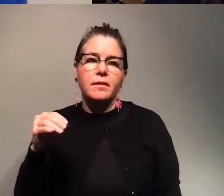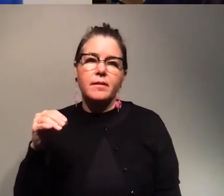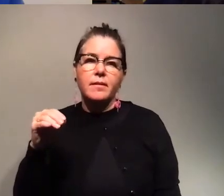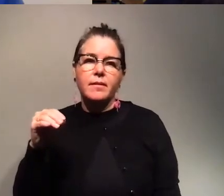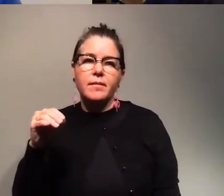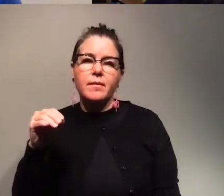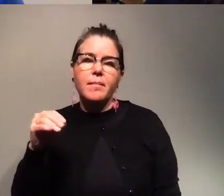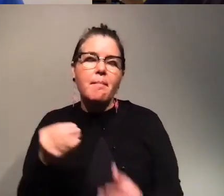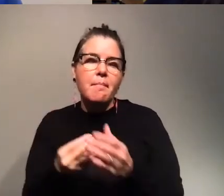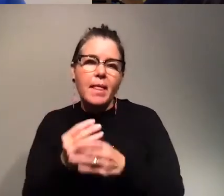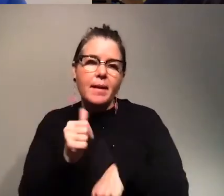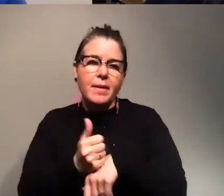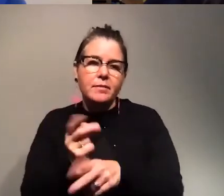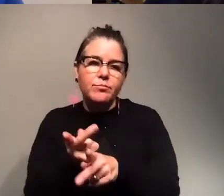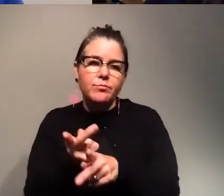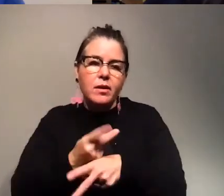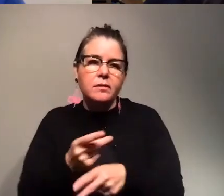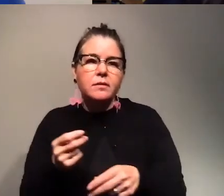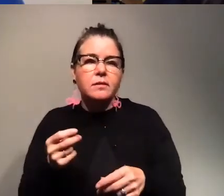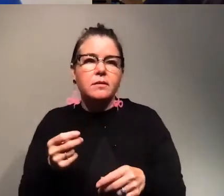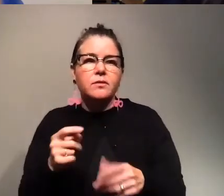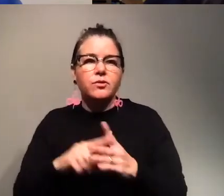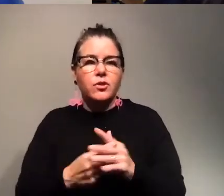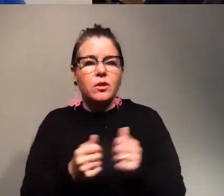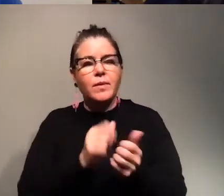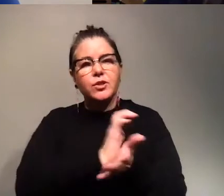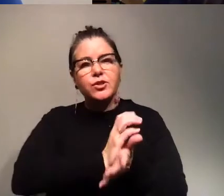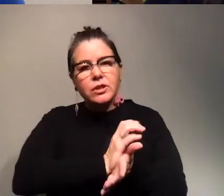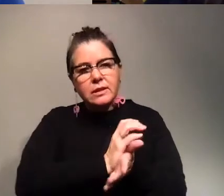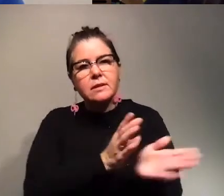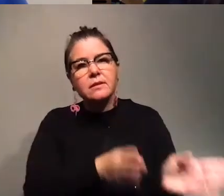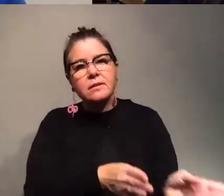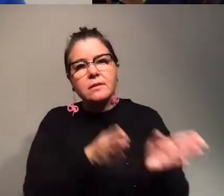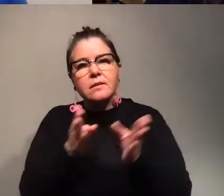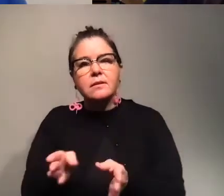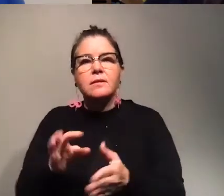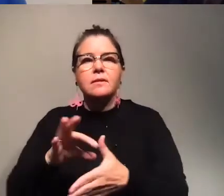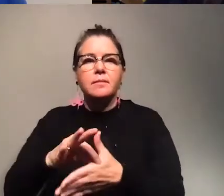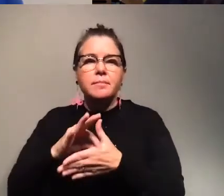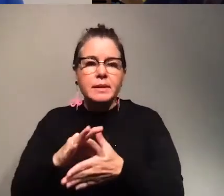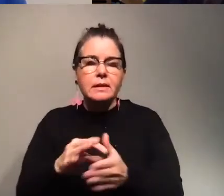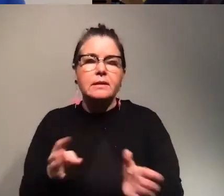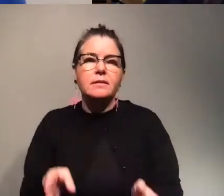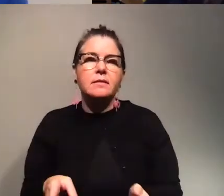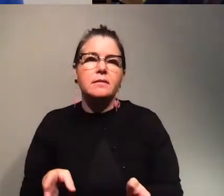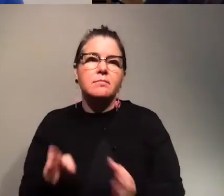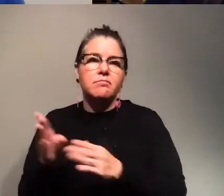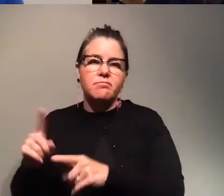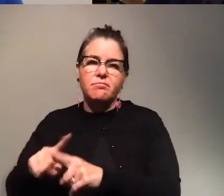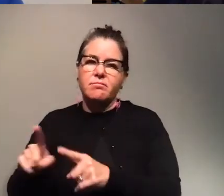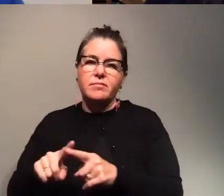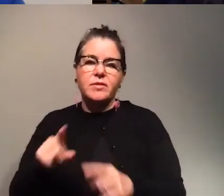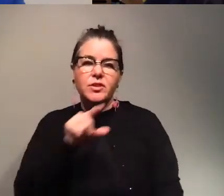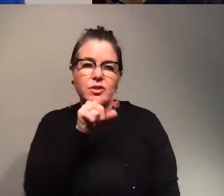products and it's just like they started with cheese and then now they are doing meat and all kind of meats like